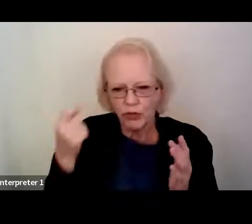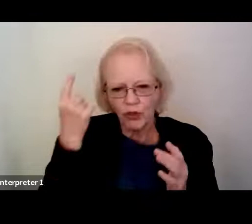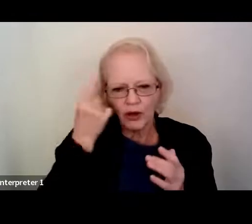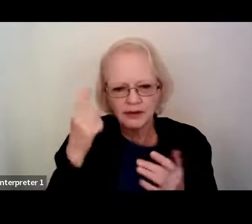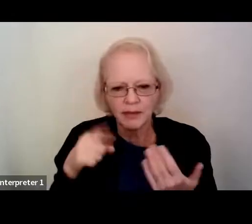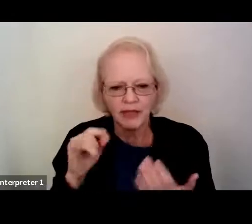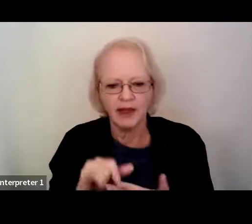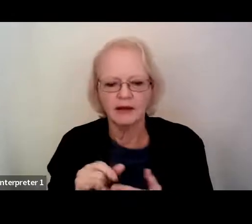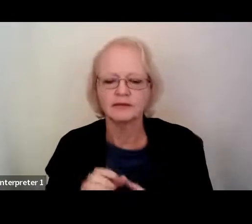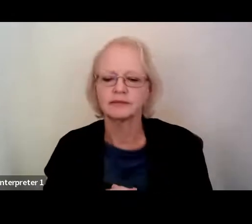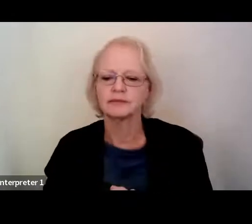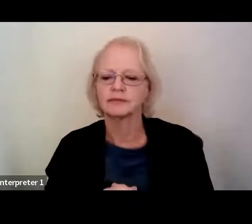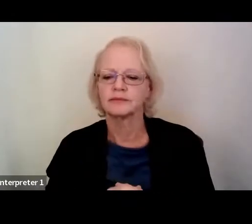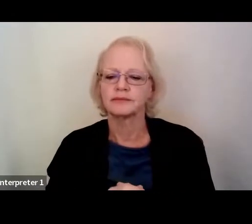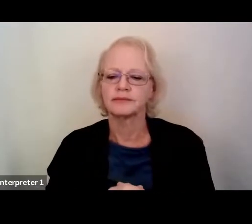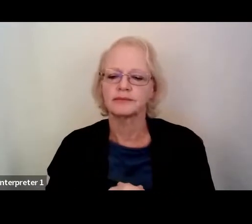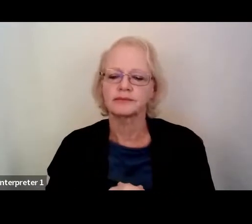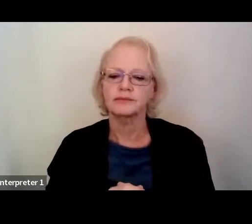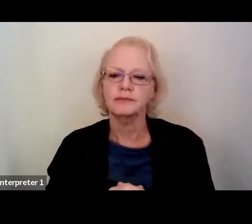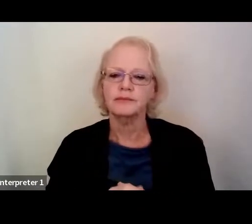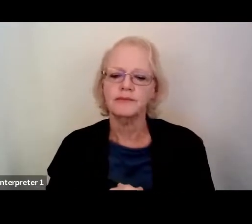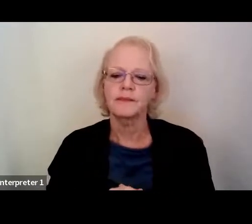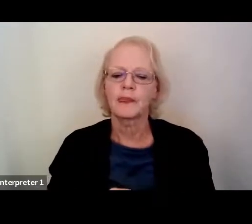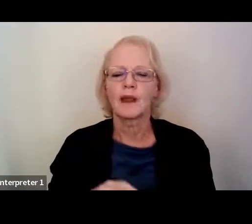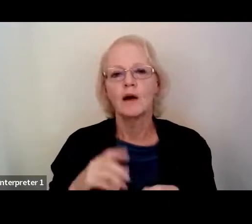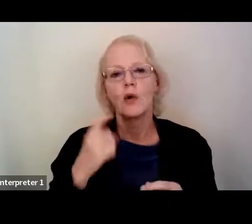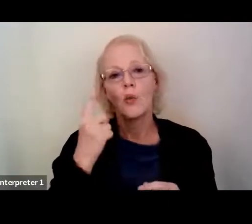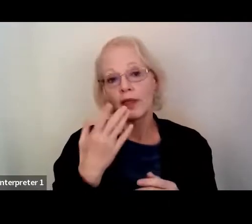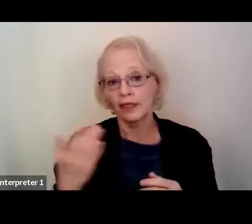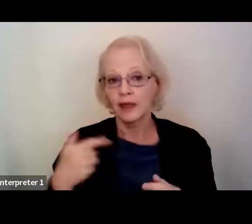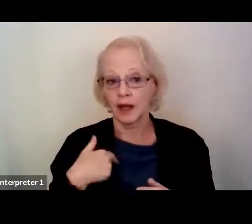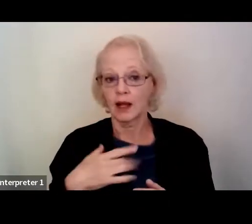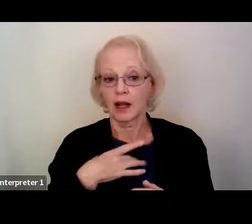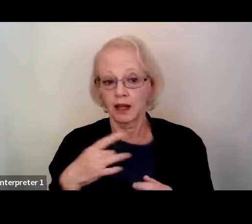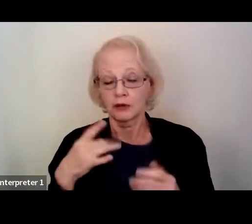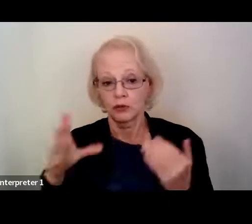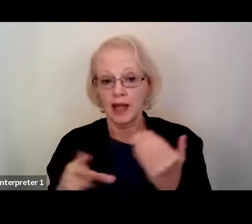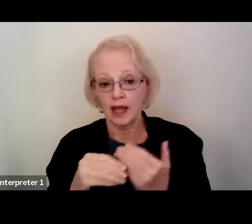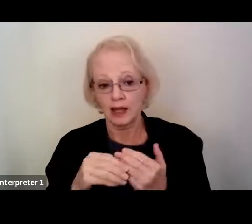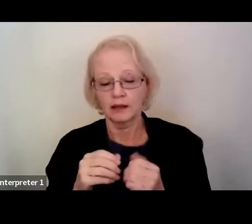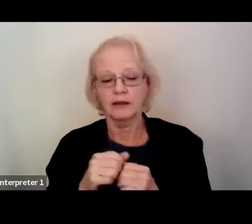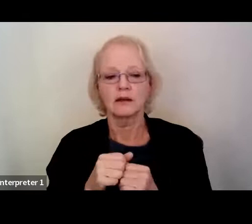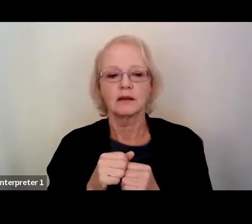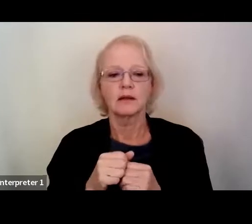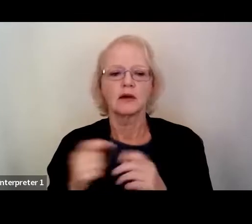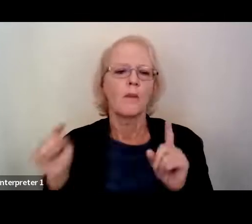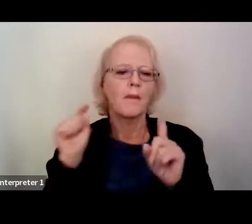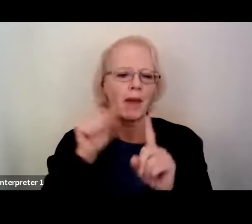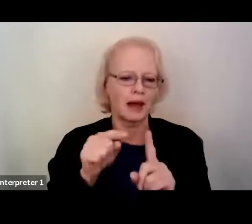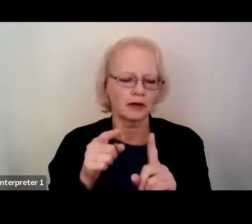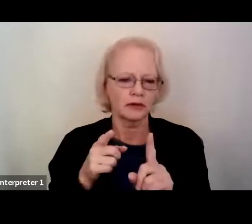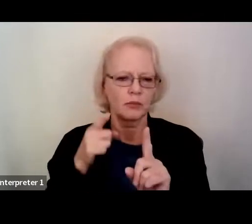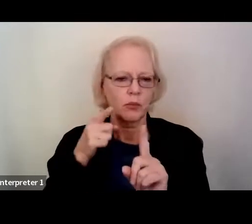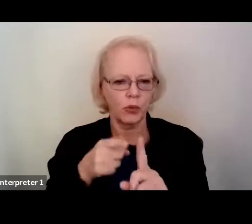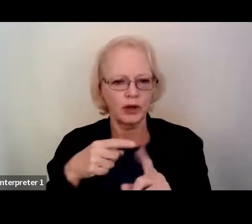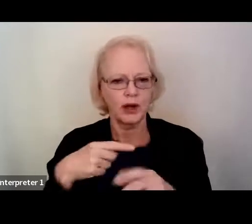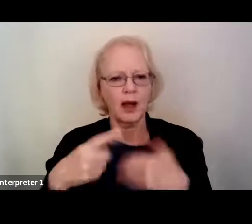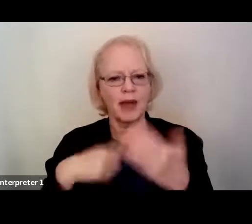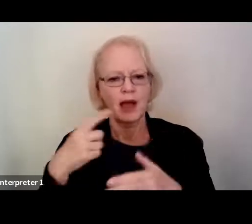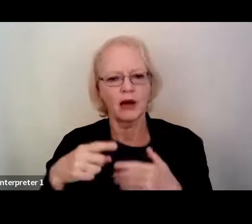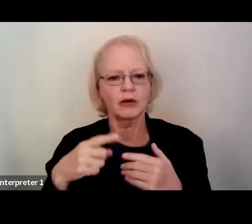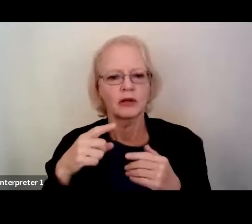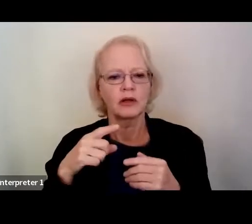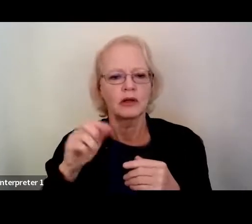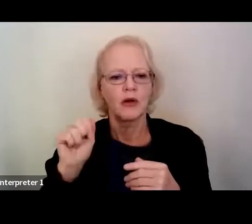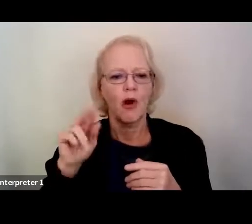No, I think, and I mean, one other thing I would like to add just back to the point of autism spectrum